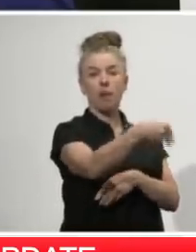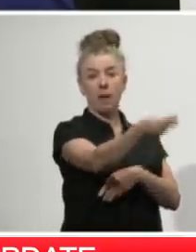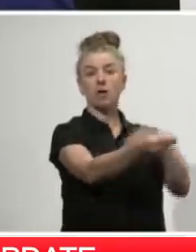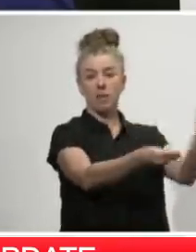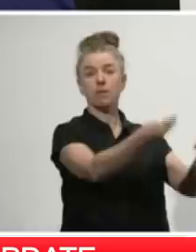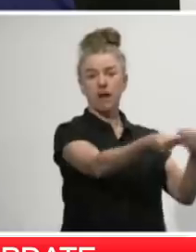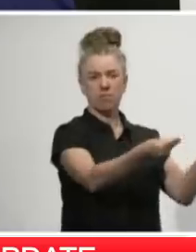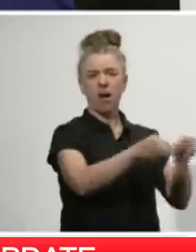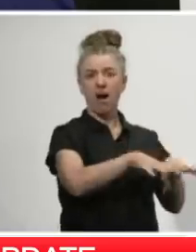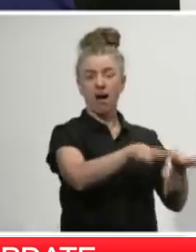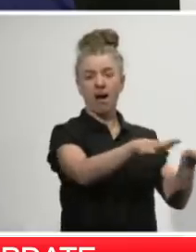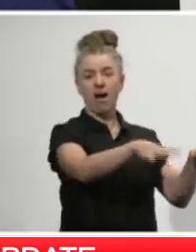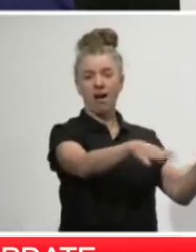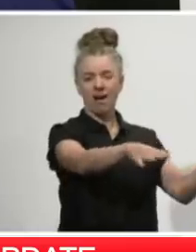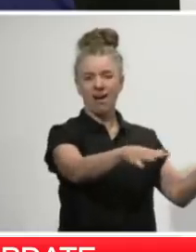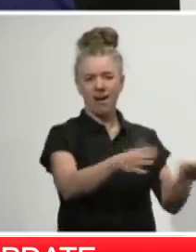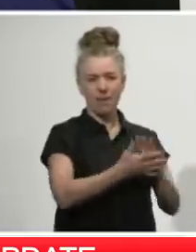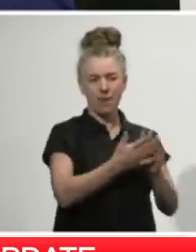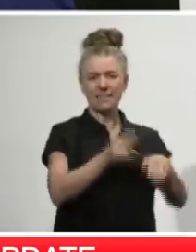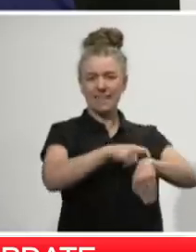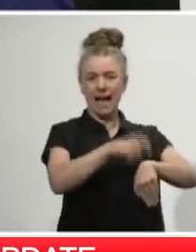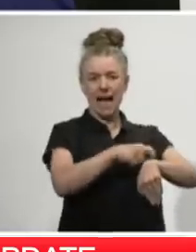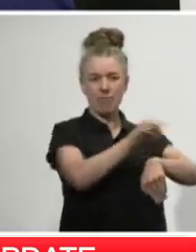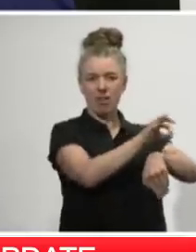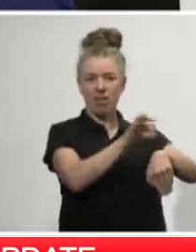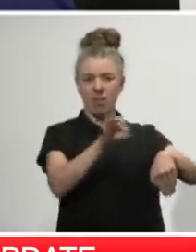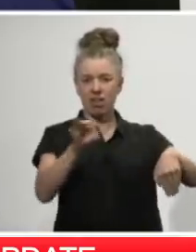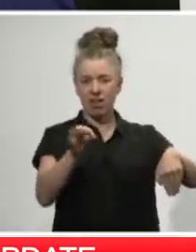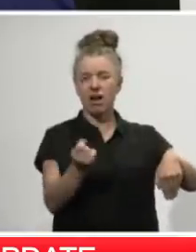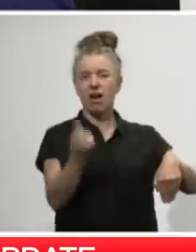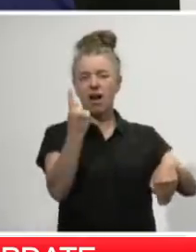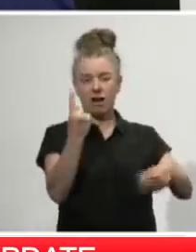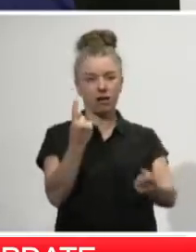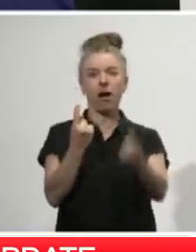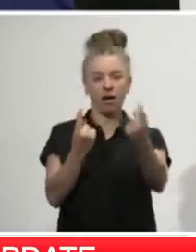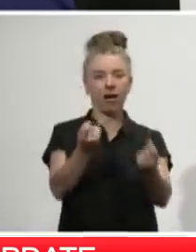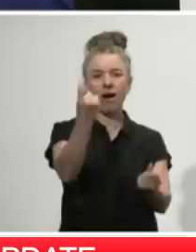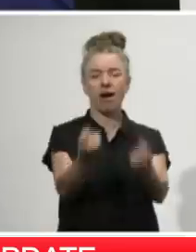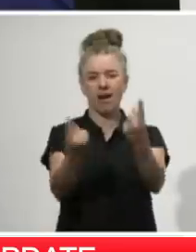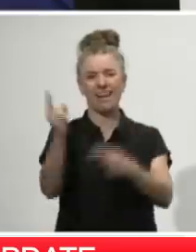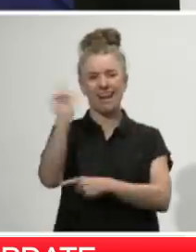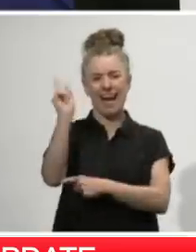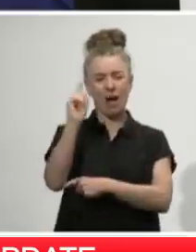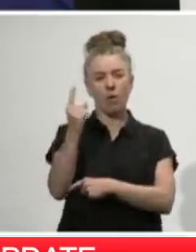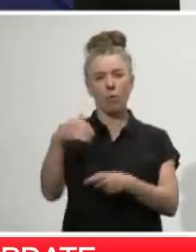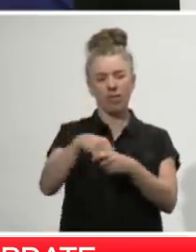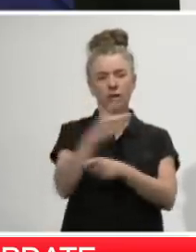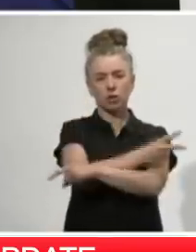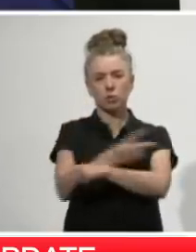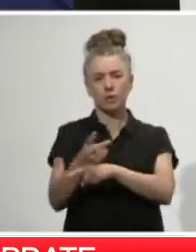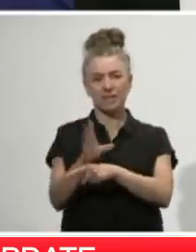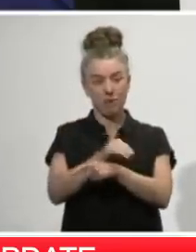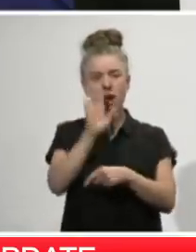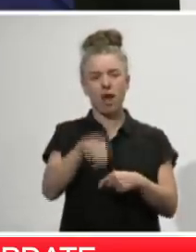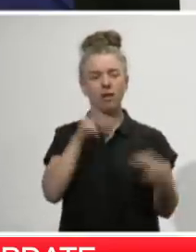as well. And of course these people may have passed it on to others in their bubble or their essential workplace as well.